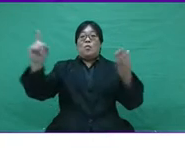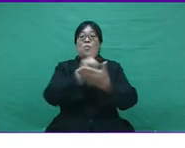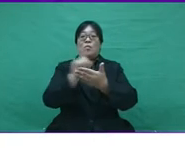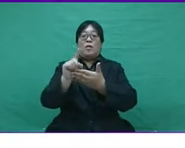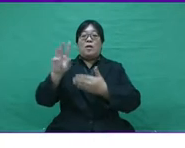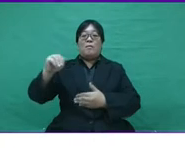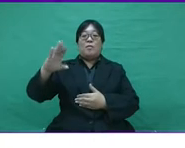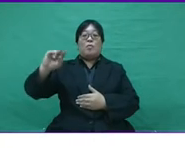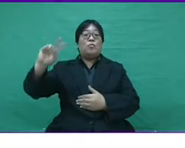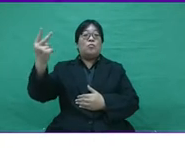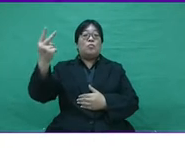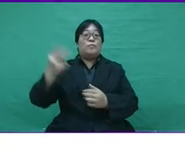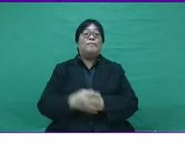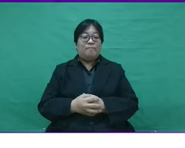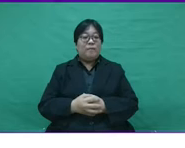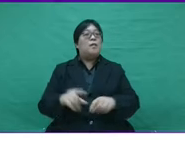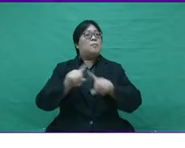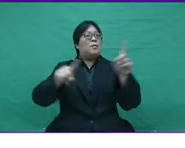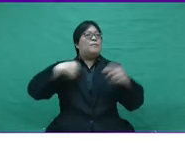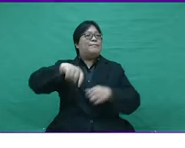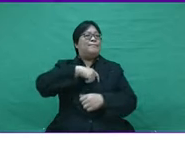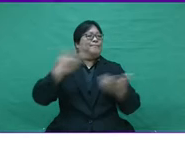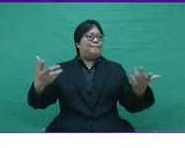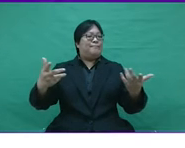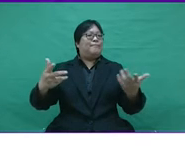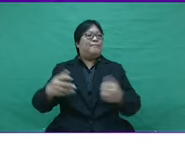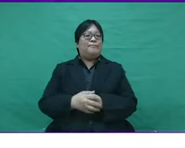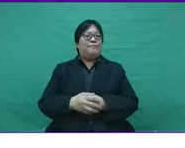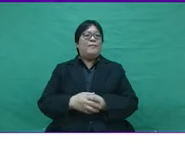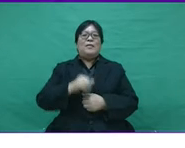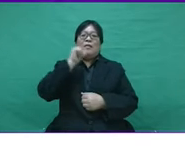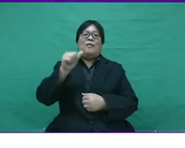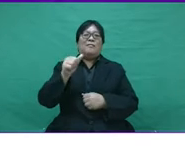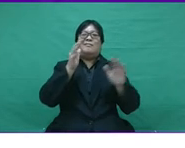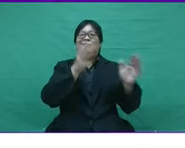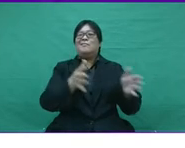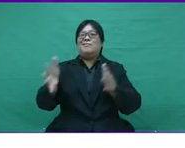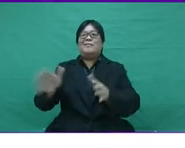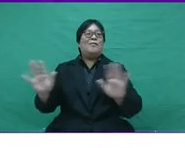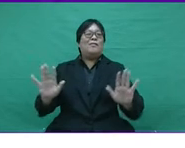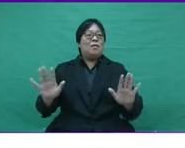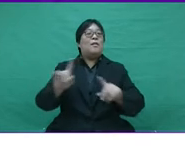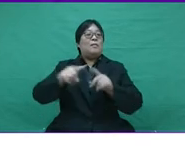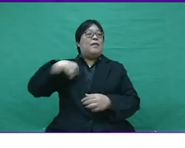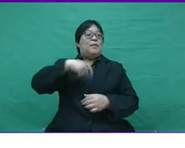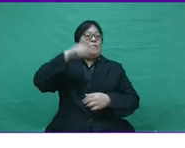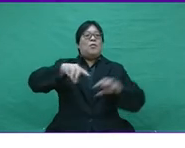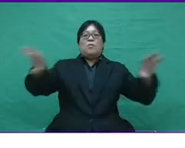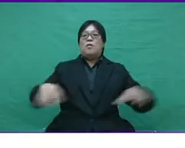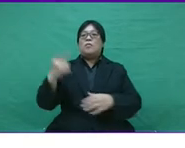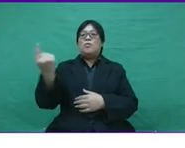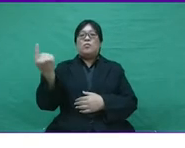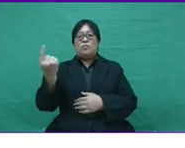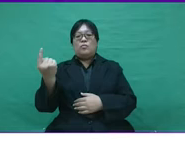drop in business within a week of MCO2, but we must not leave things